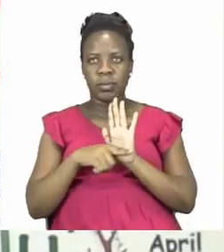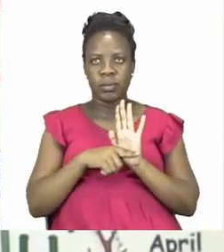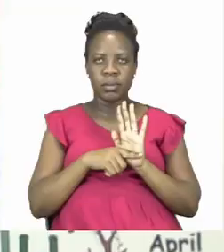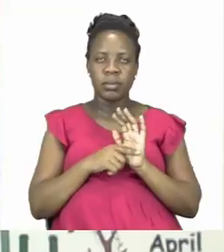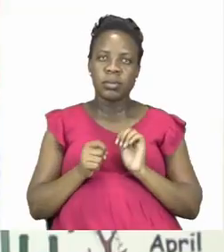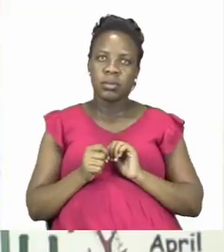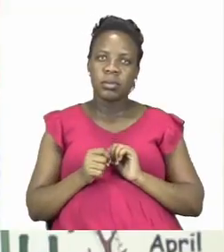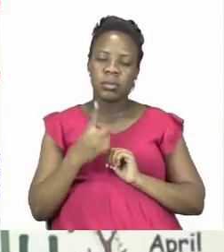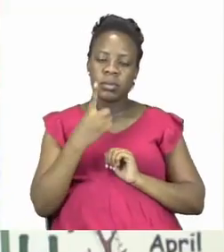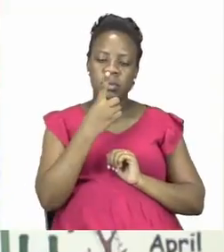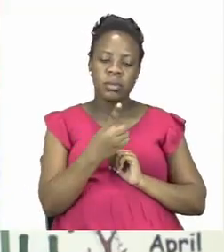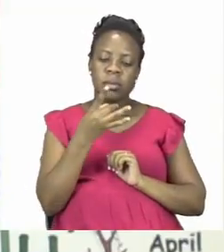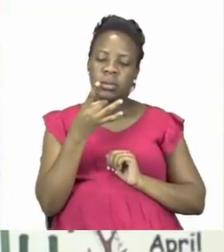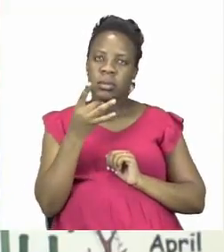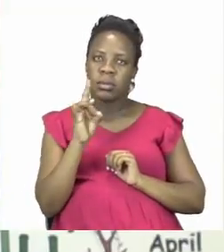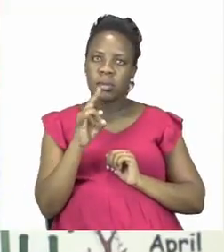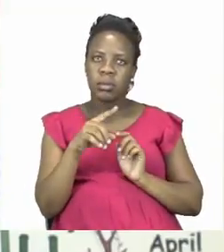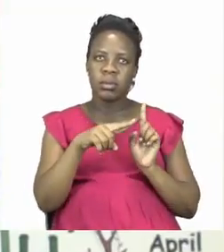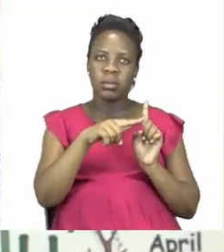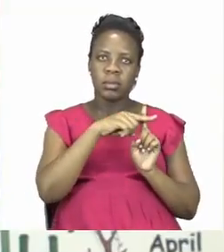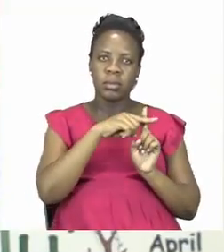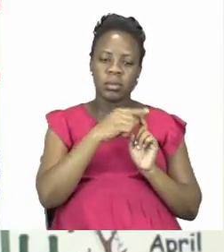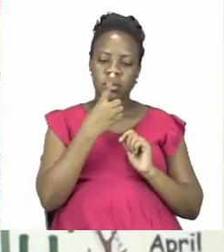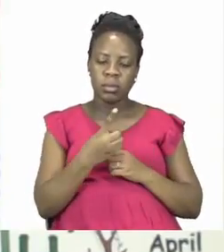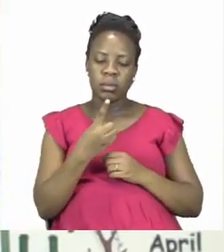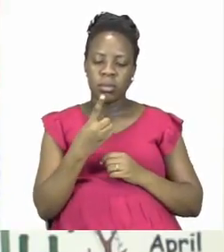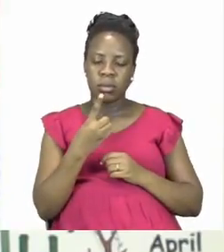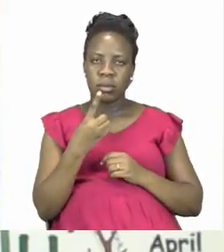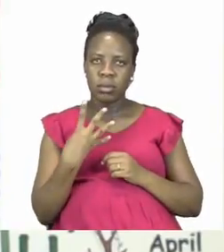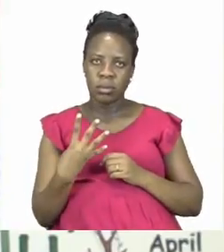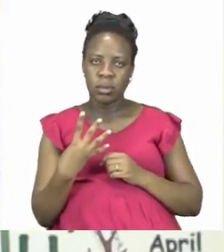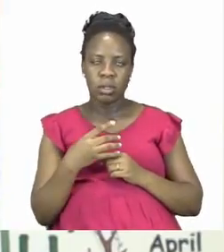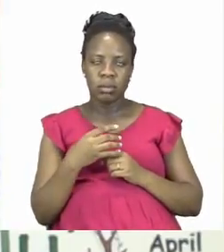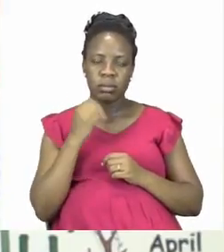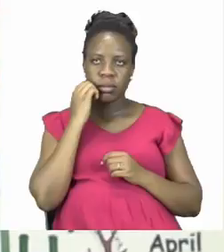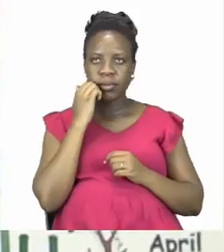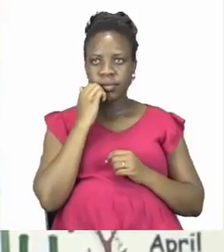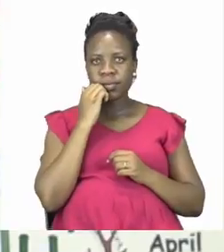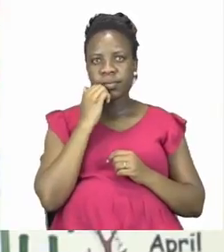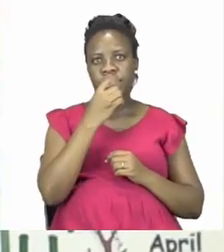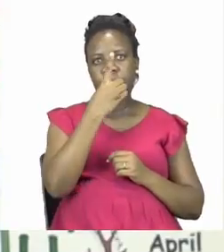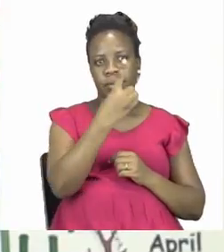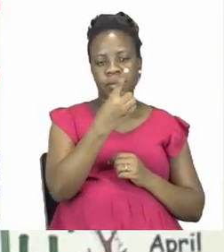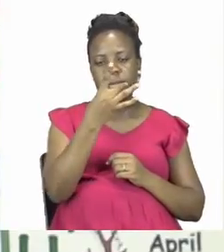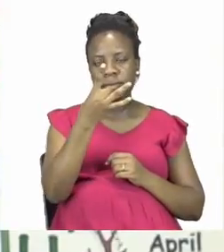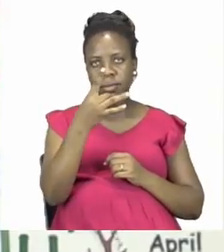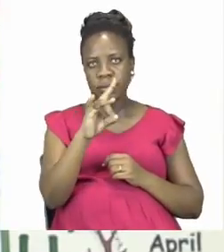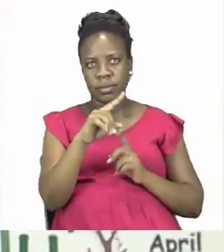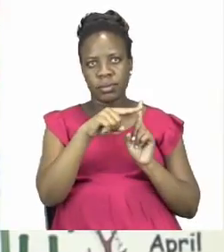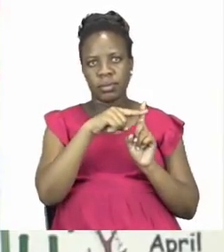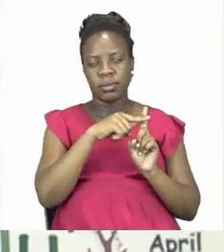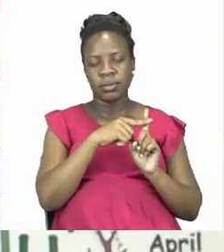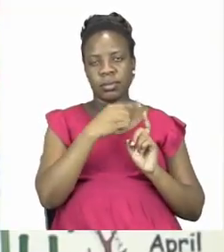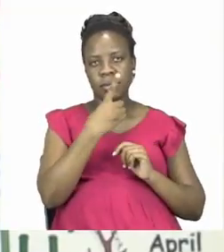one is 18 plus 15. All right. Now you can go ahead and maybe on a separate page